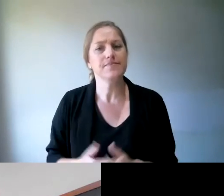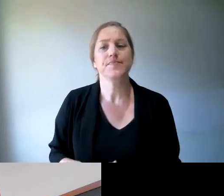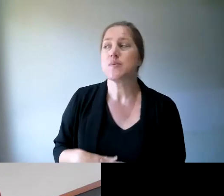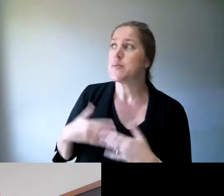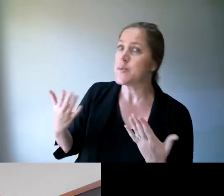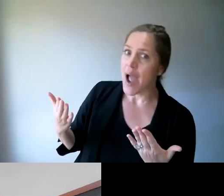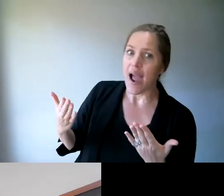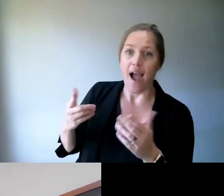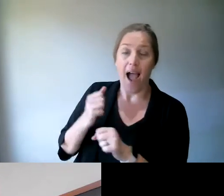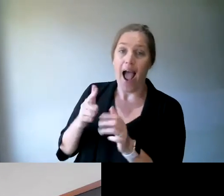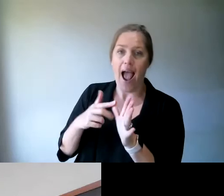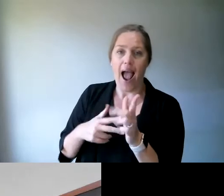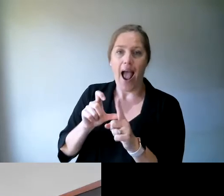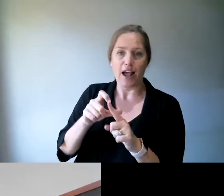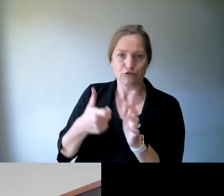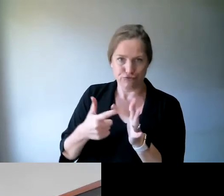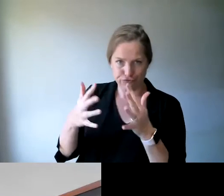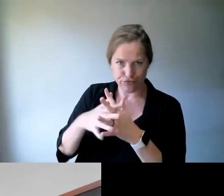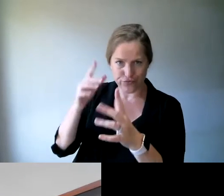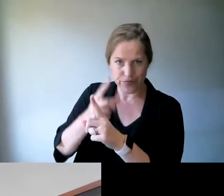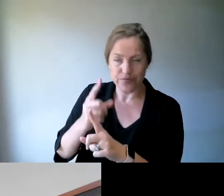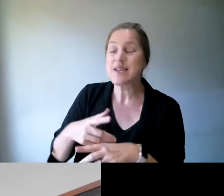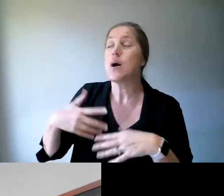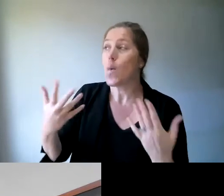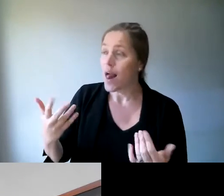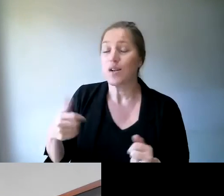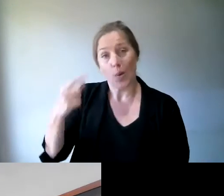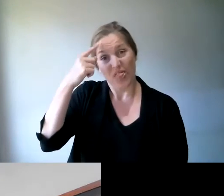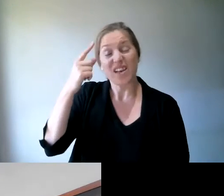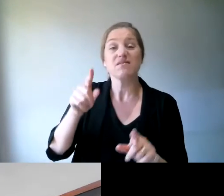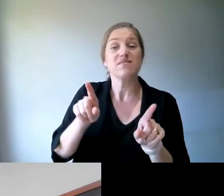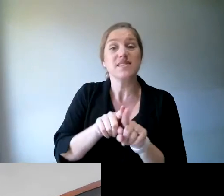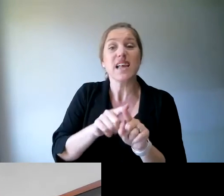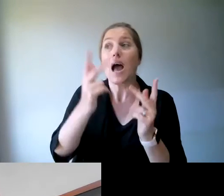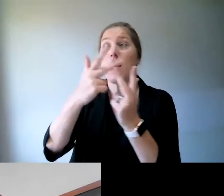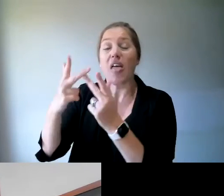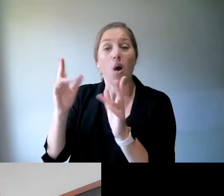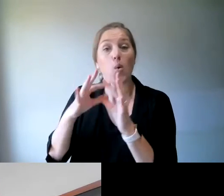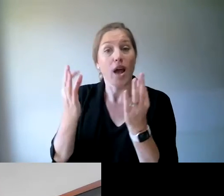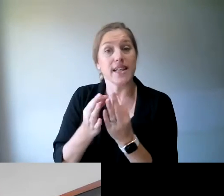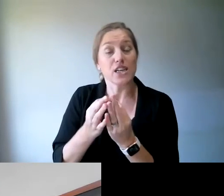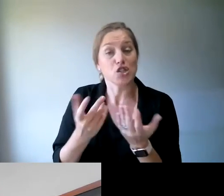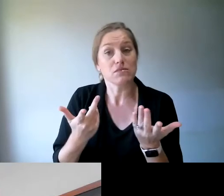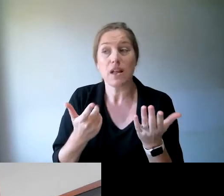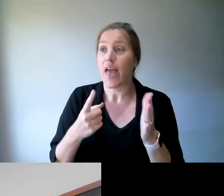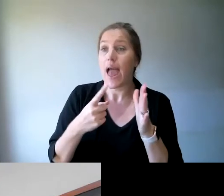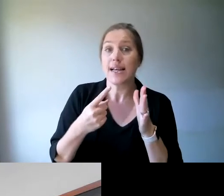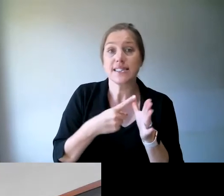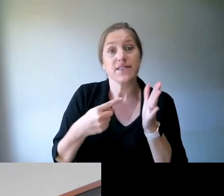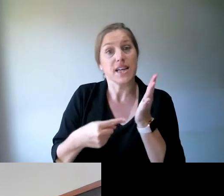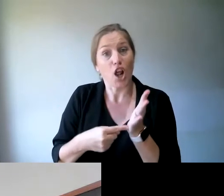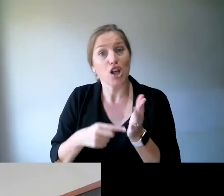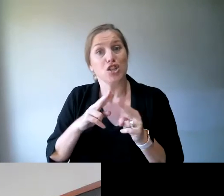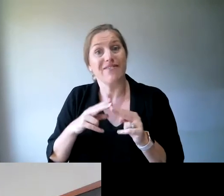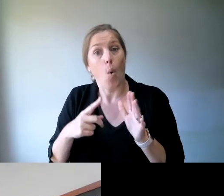Well, like many other organizations, the Assistive Technology for All Alliance will use